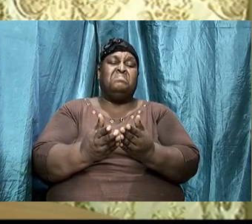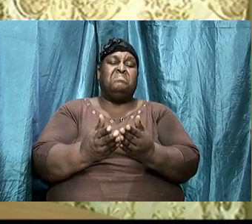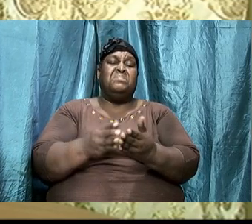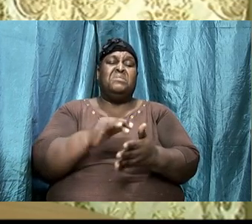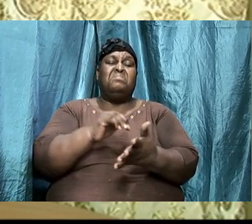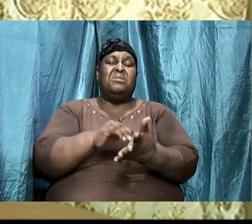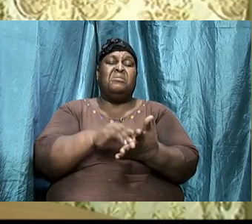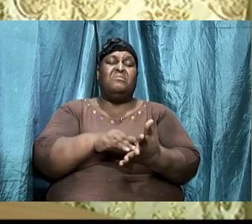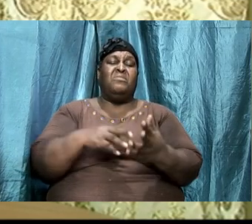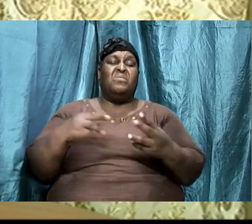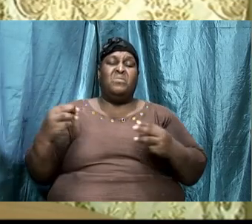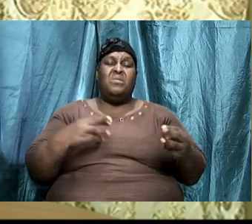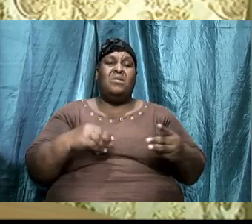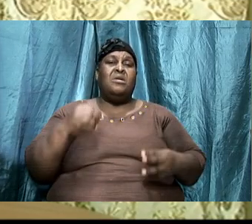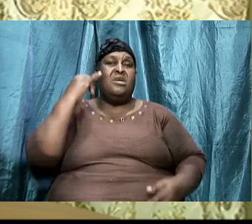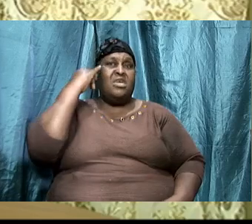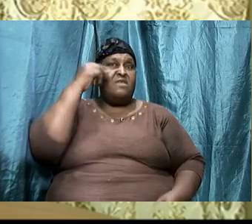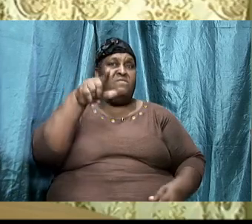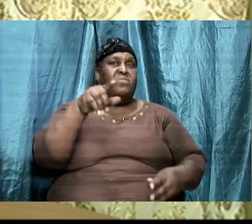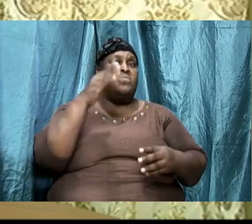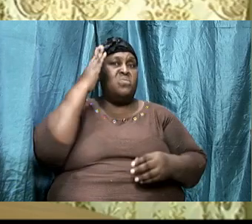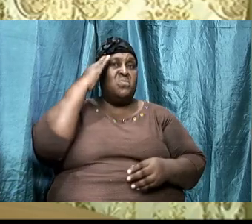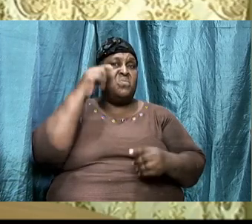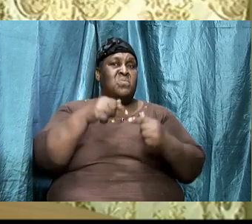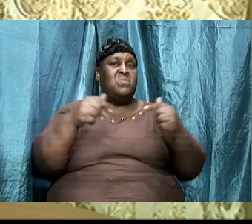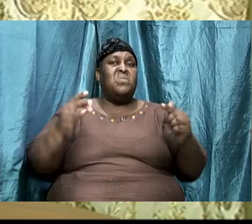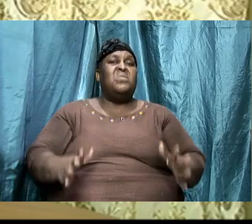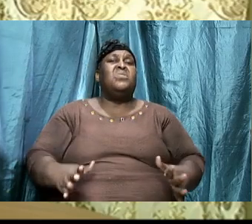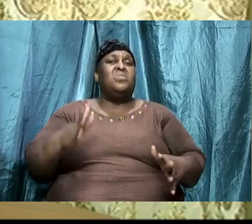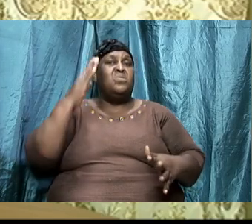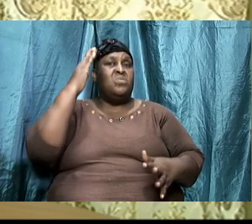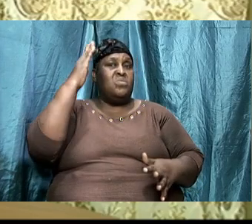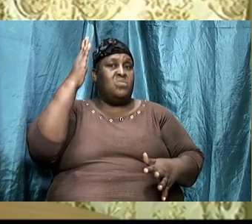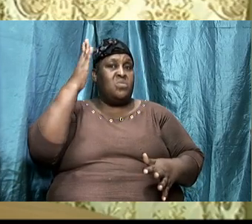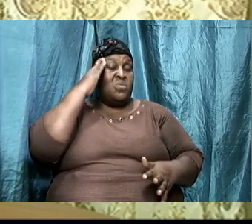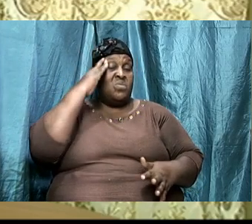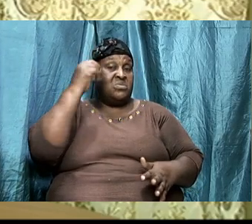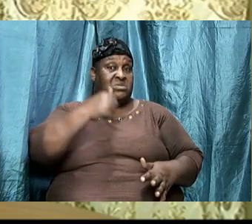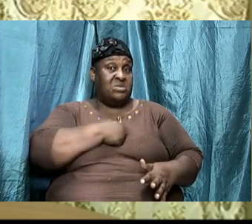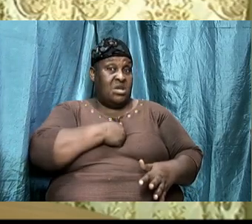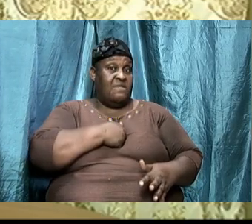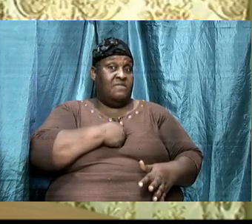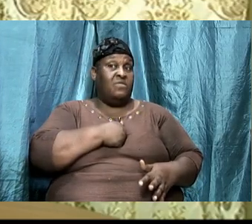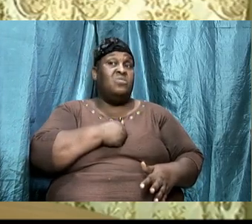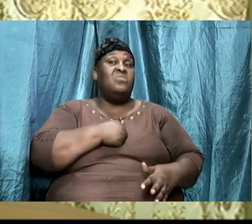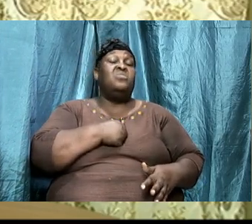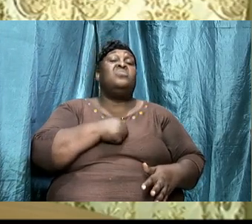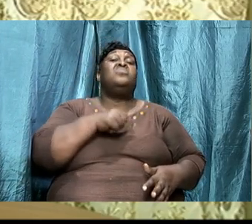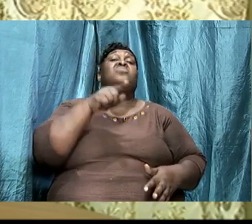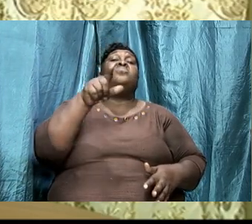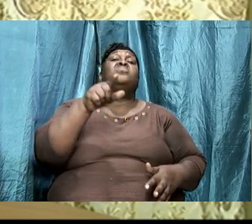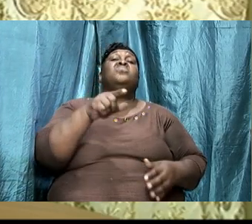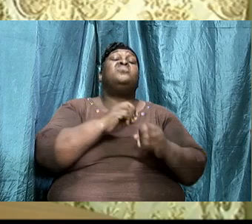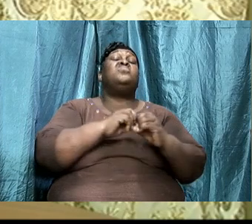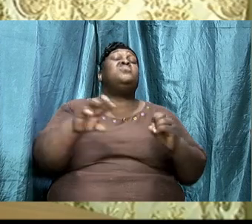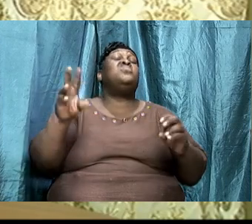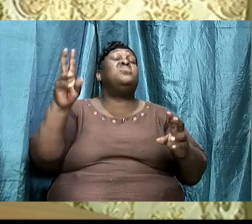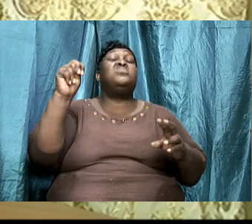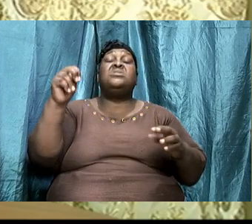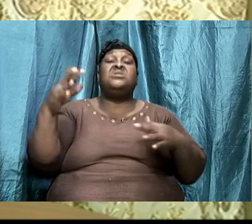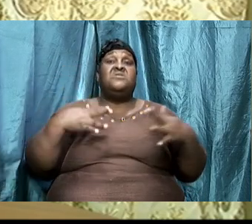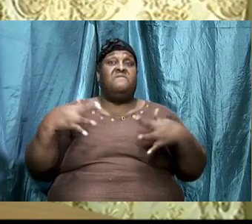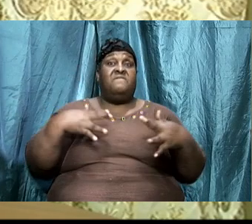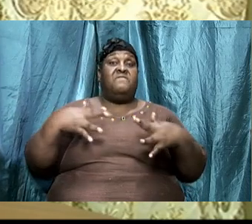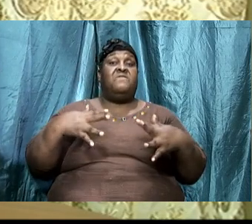know the enemy and know yourself, you need not to fear the result of a hundred